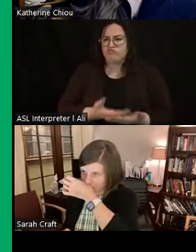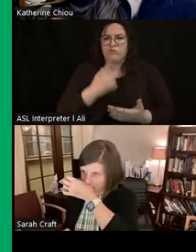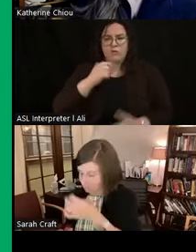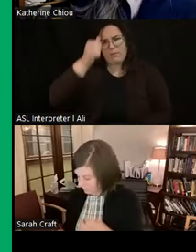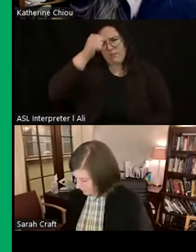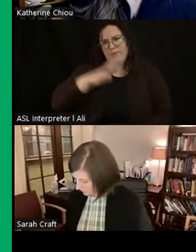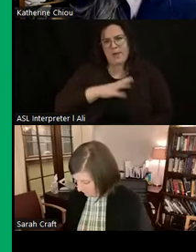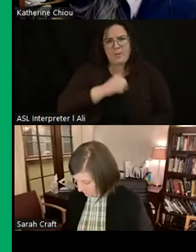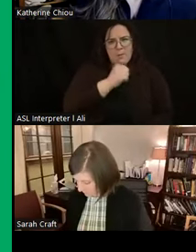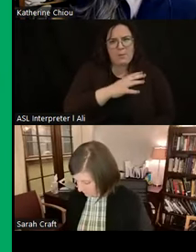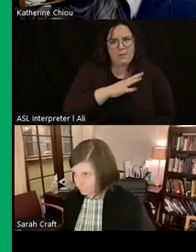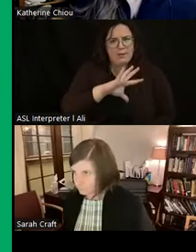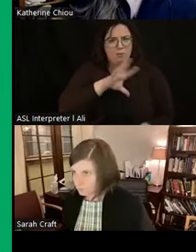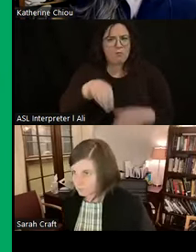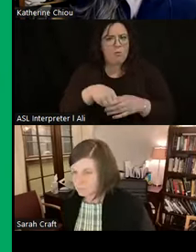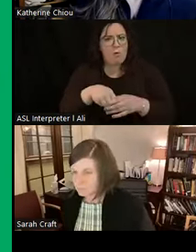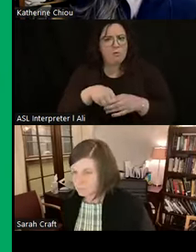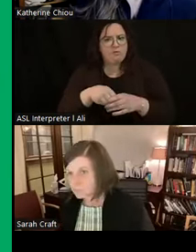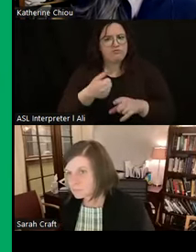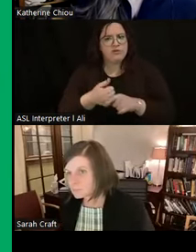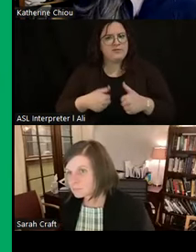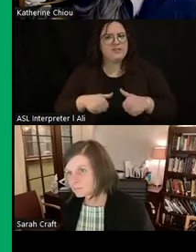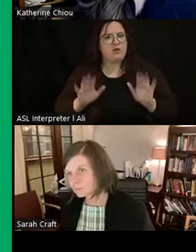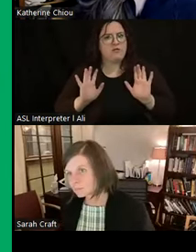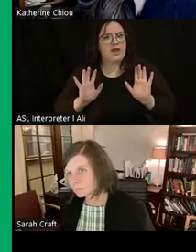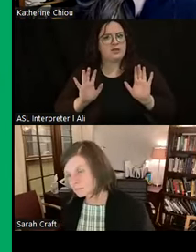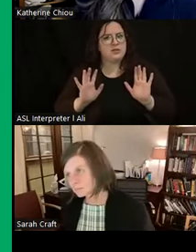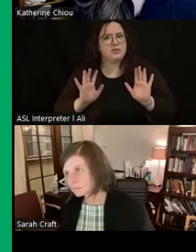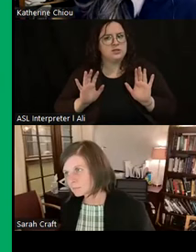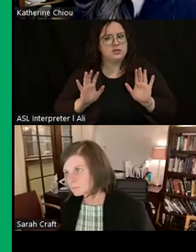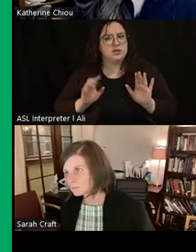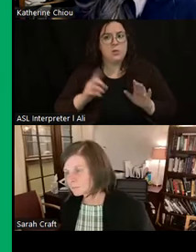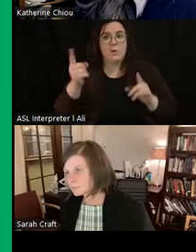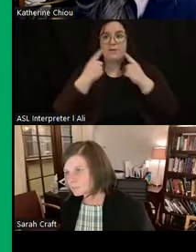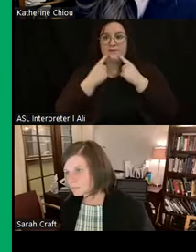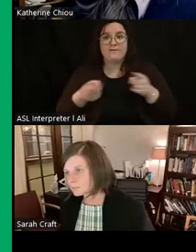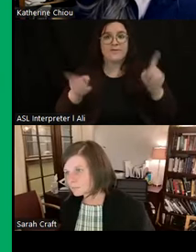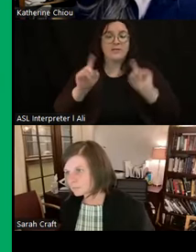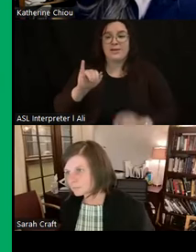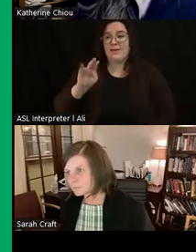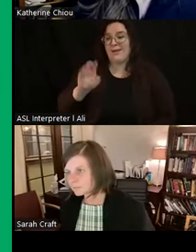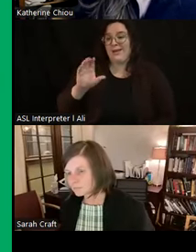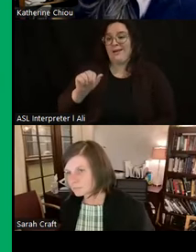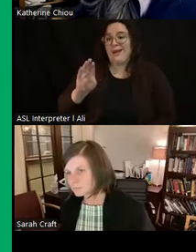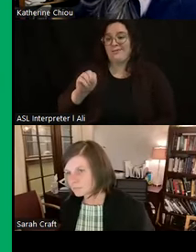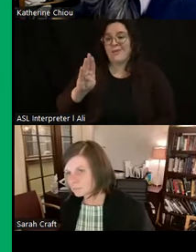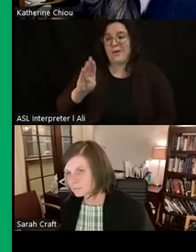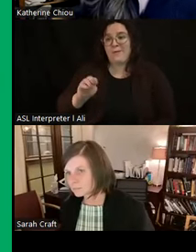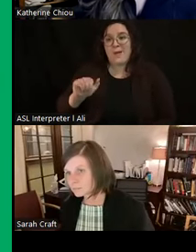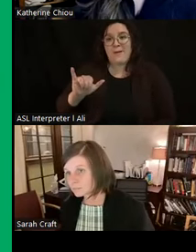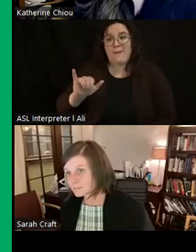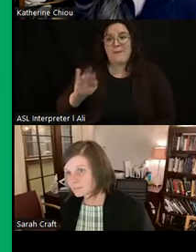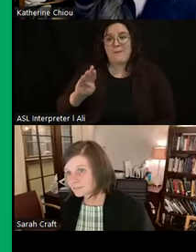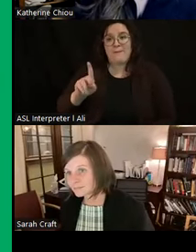and women being found sacrificed. There's a famous Inca mummy bundle, for example, on the top of high